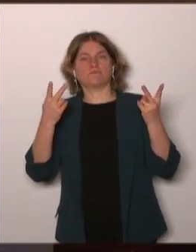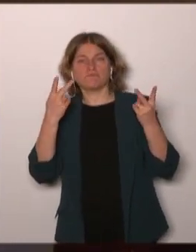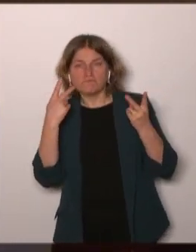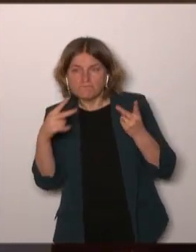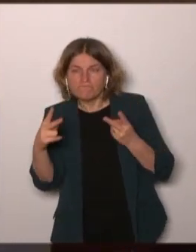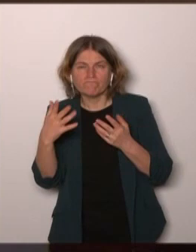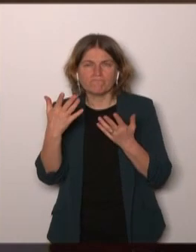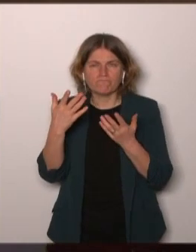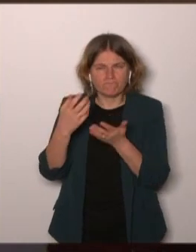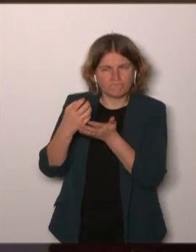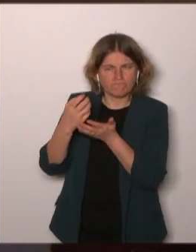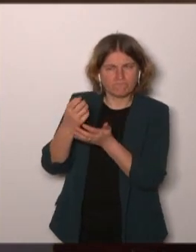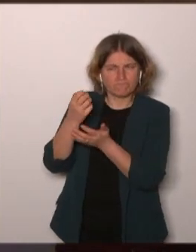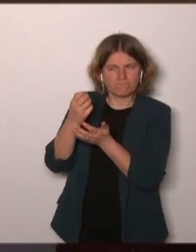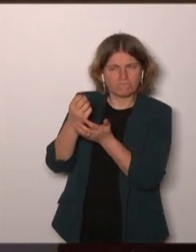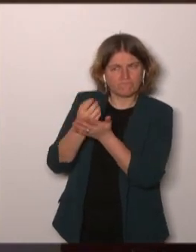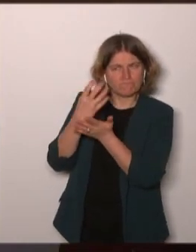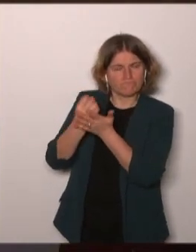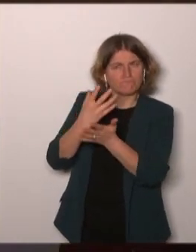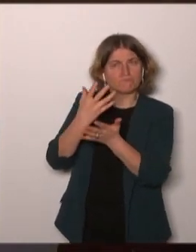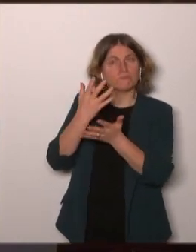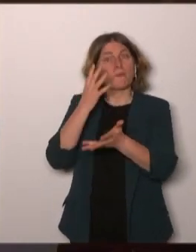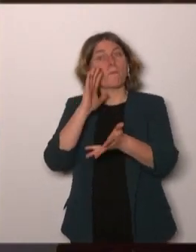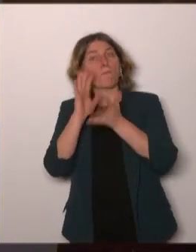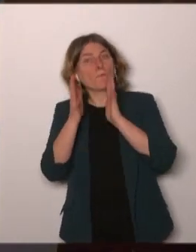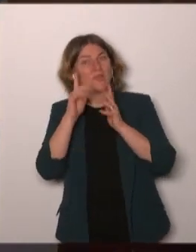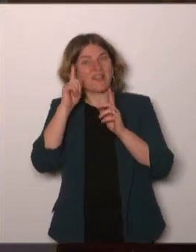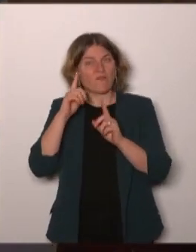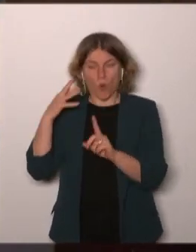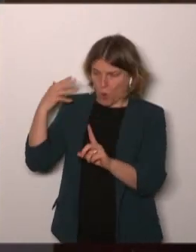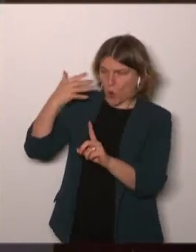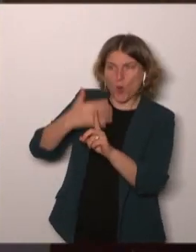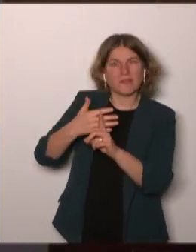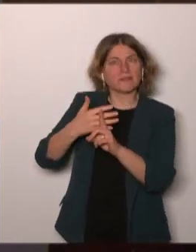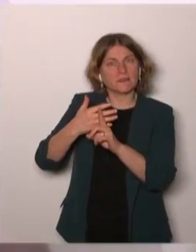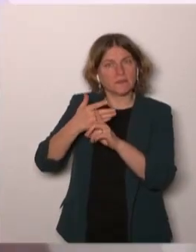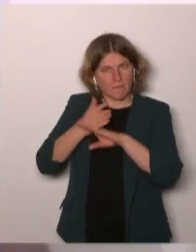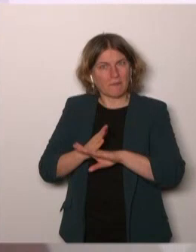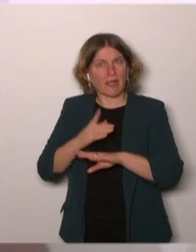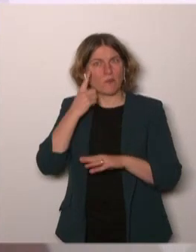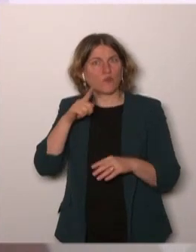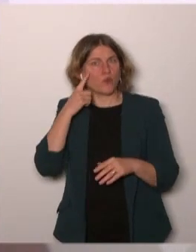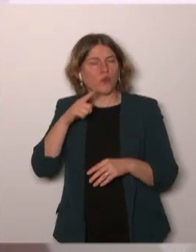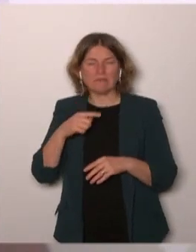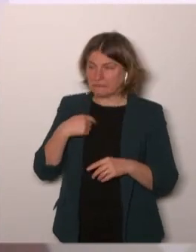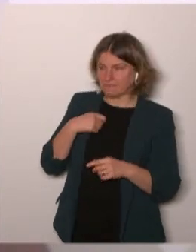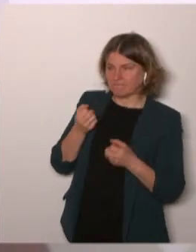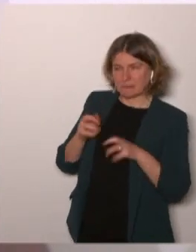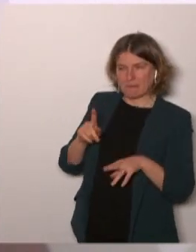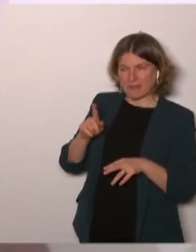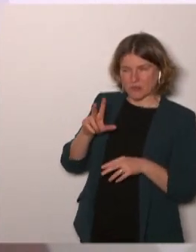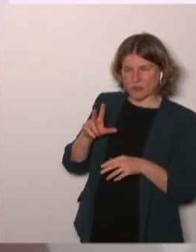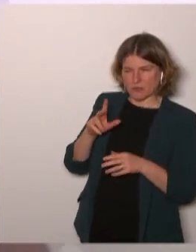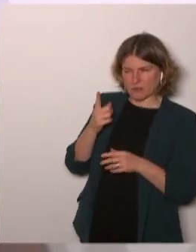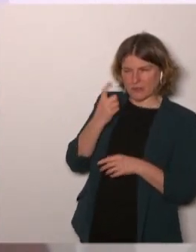approach should be better registered in the fight against cancer I'm not sure I understand the question but I think if it's